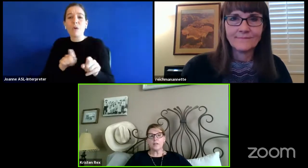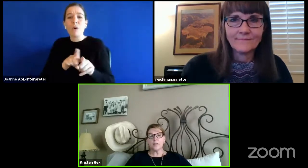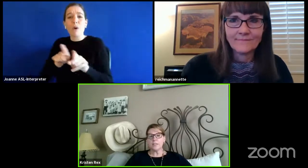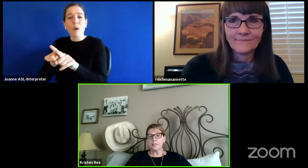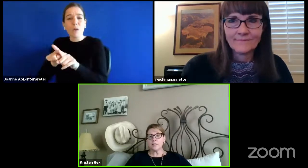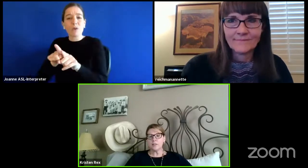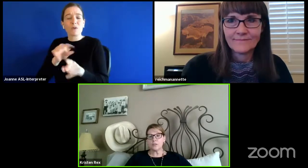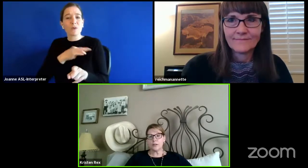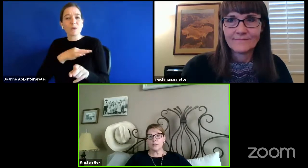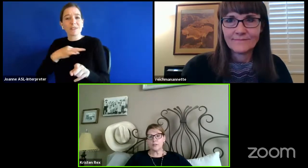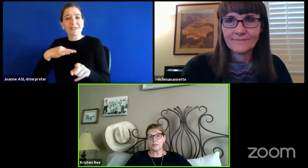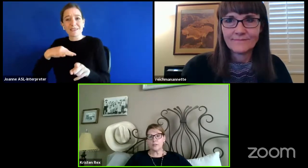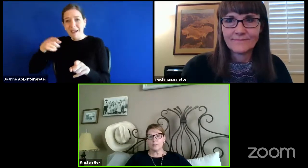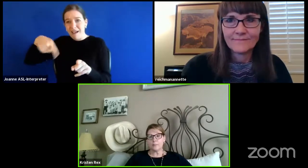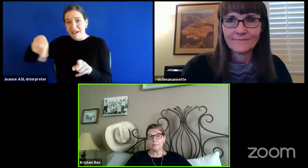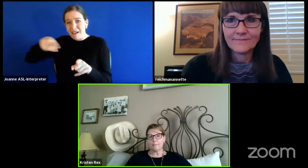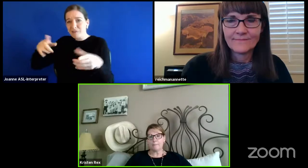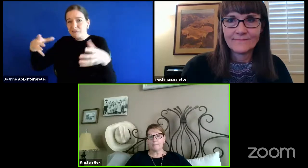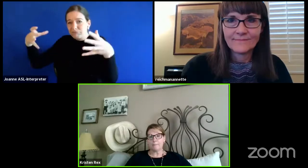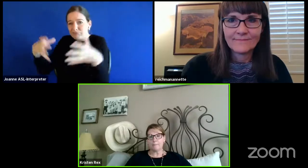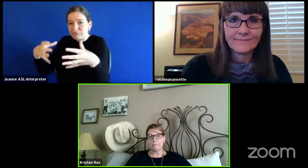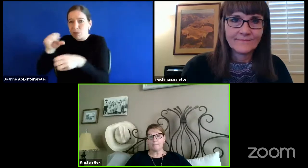to share ideas and strategies.